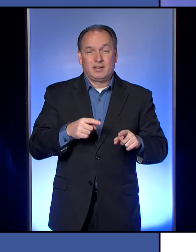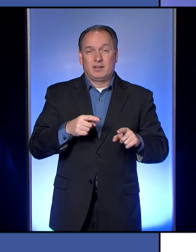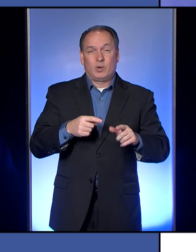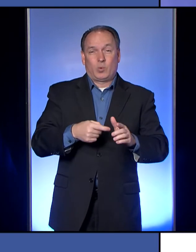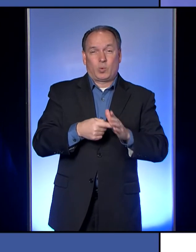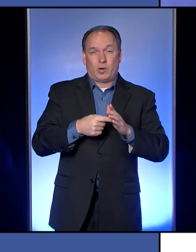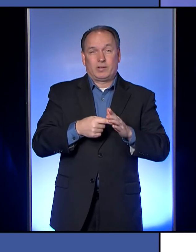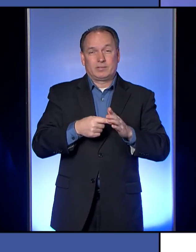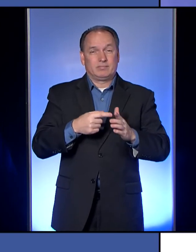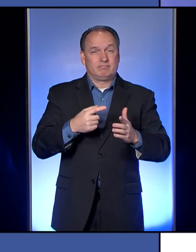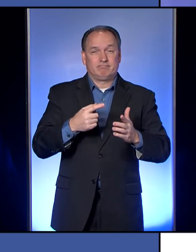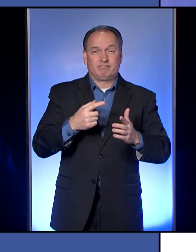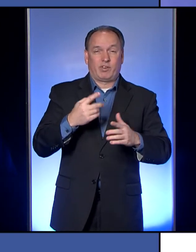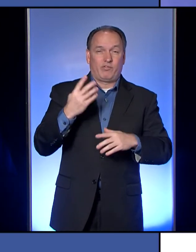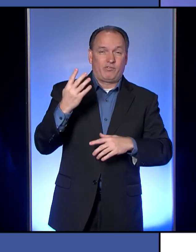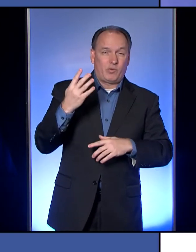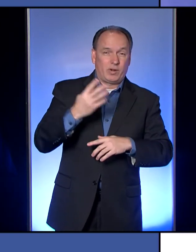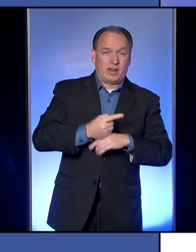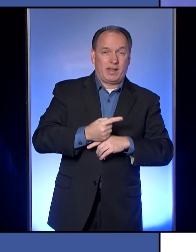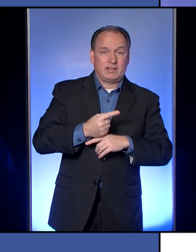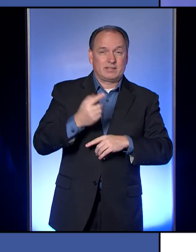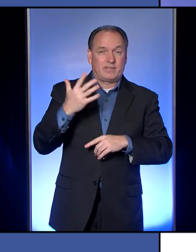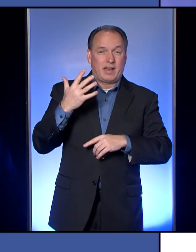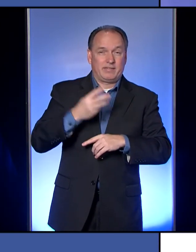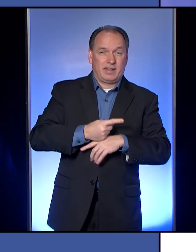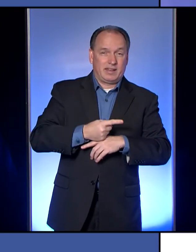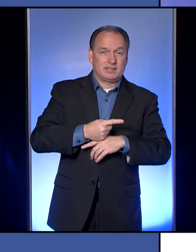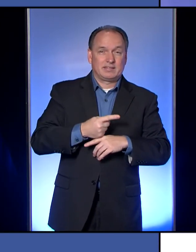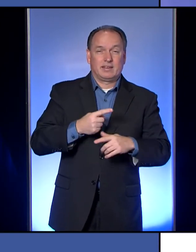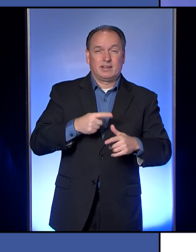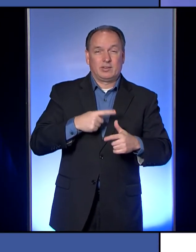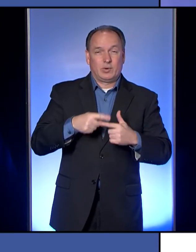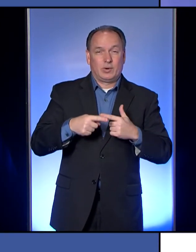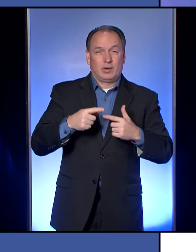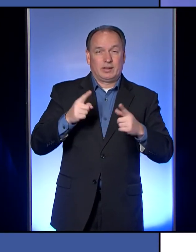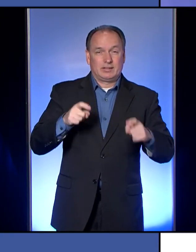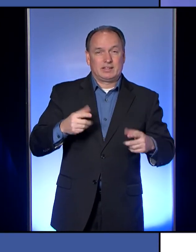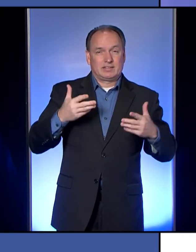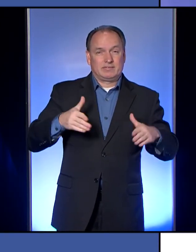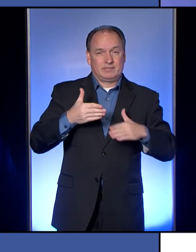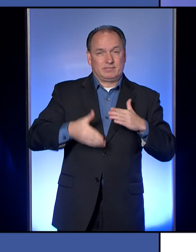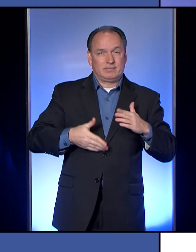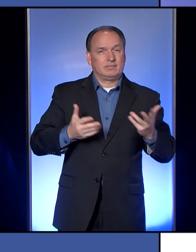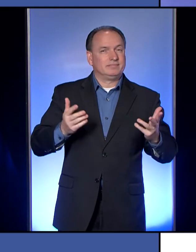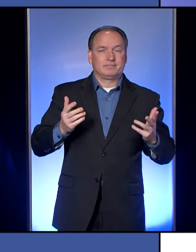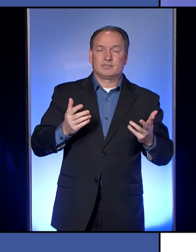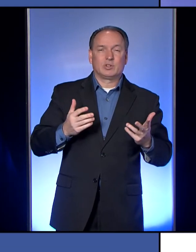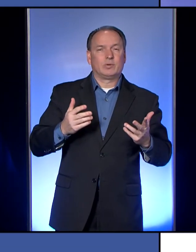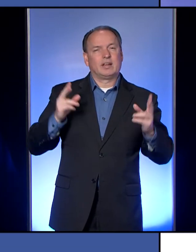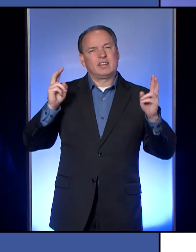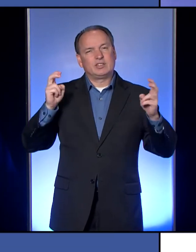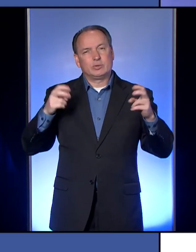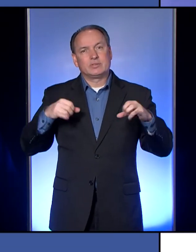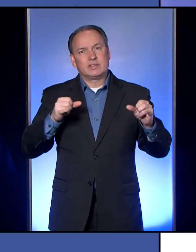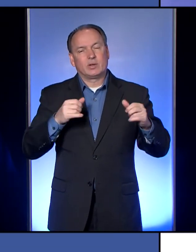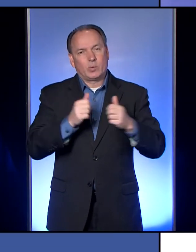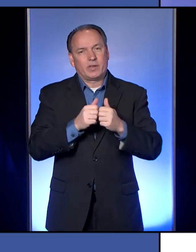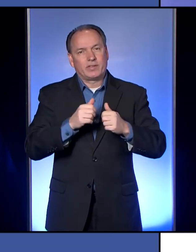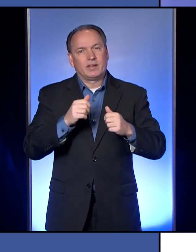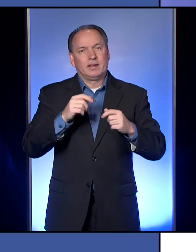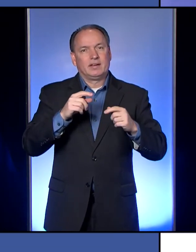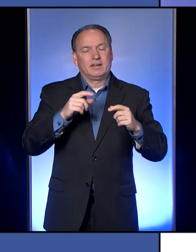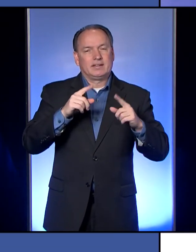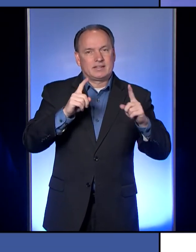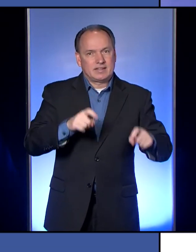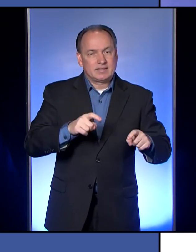sometimes it takes us four or five days to get a test back. So it's really still an issue on the testing side. And that's really the federal government